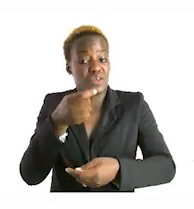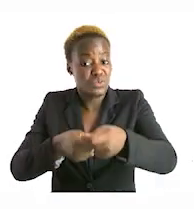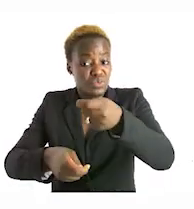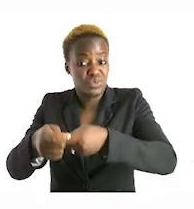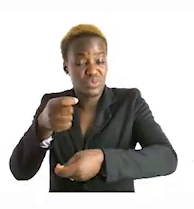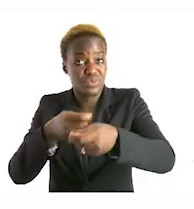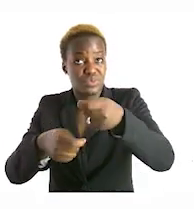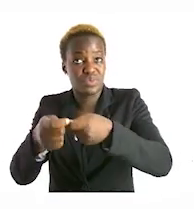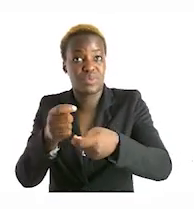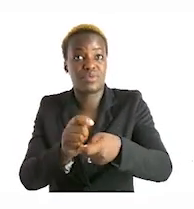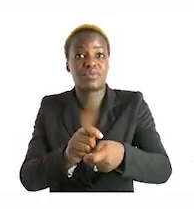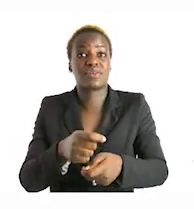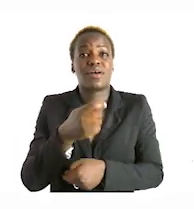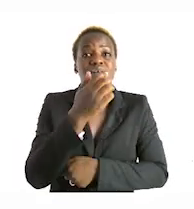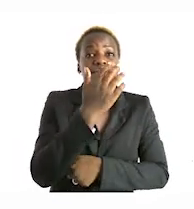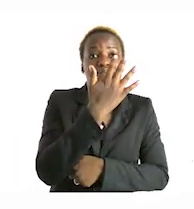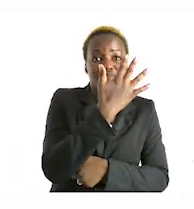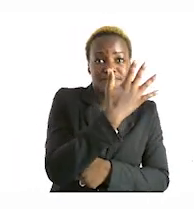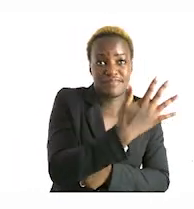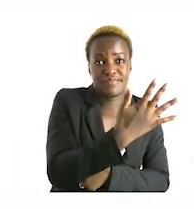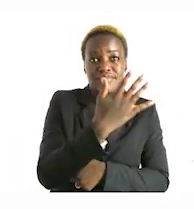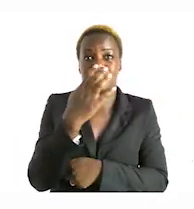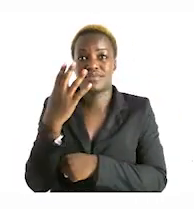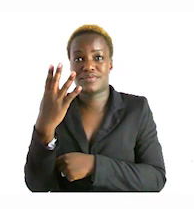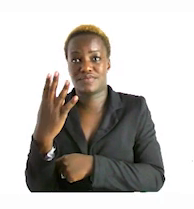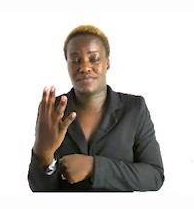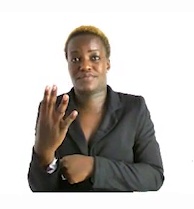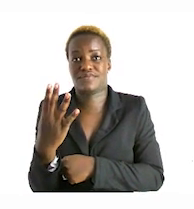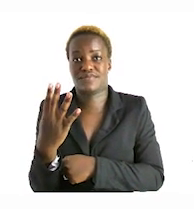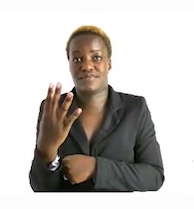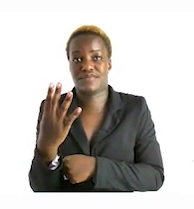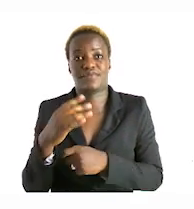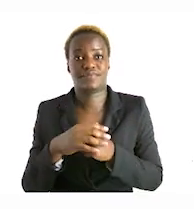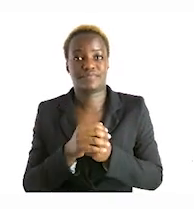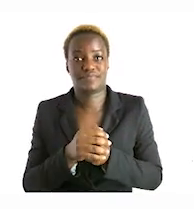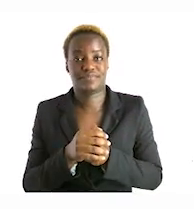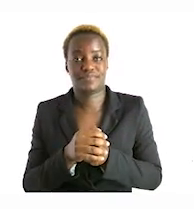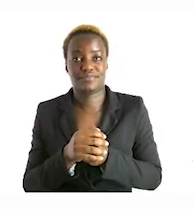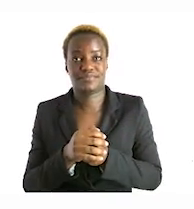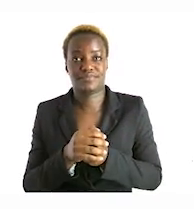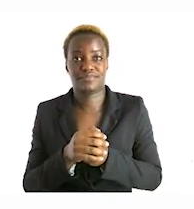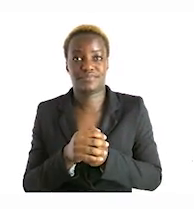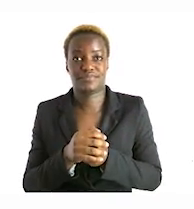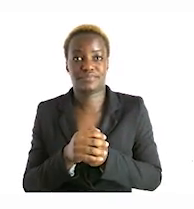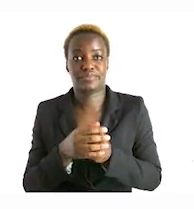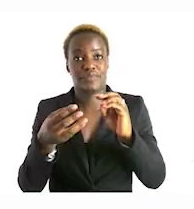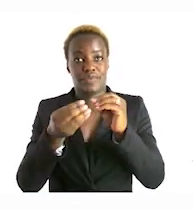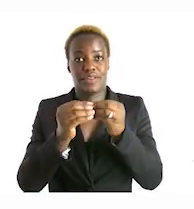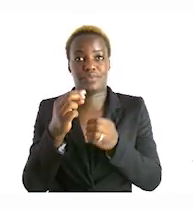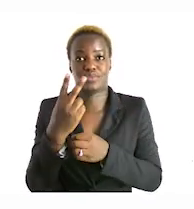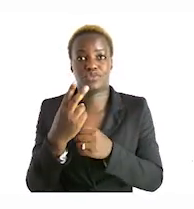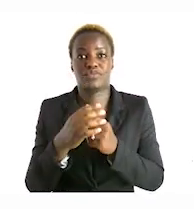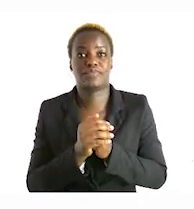54 tens all together and that one will be our word sentence let's quickly do number two together